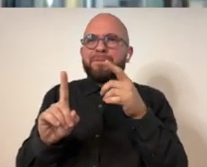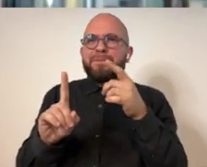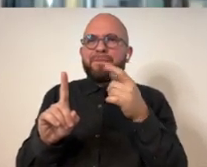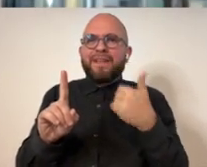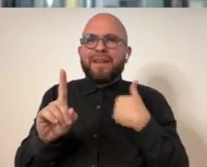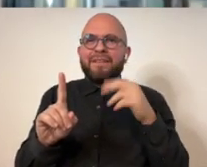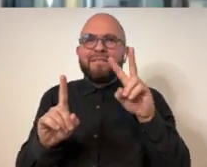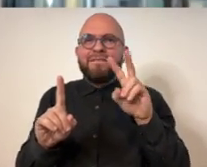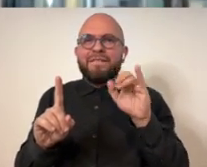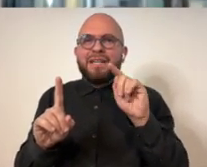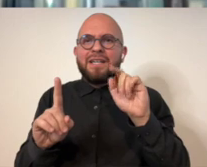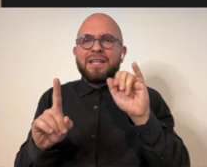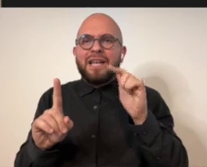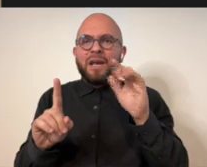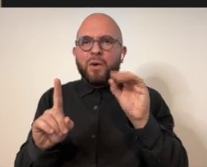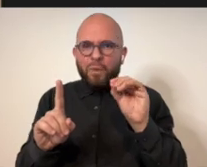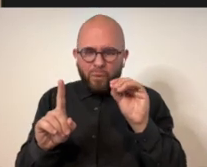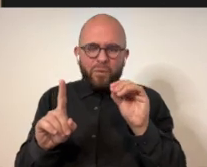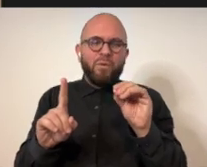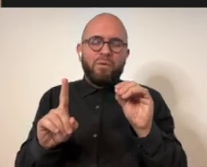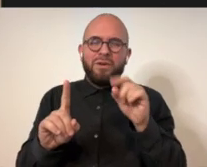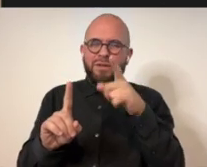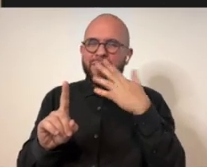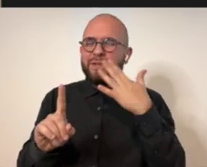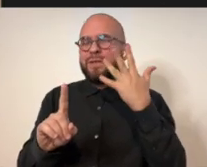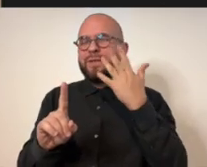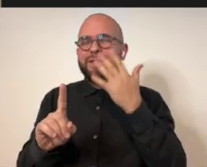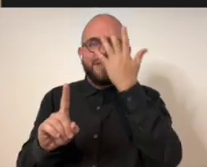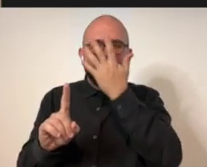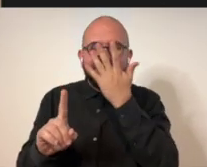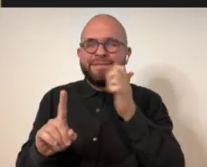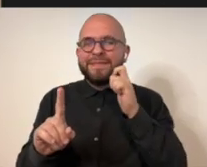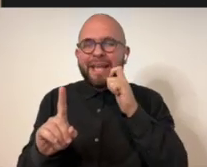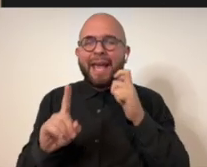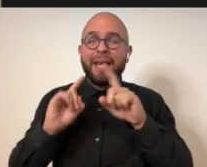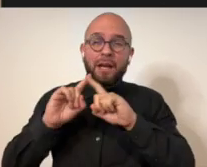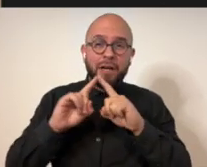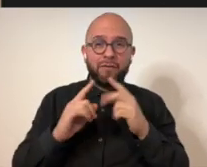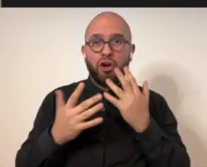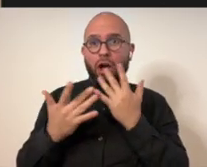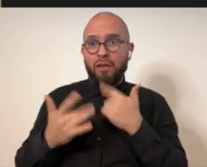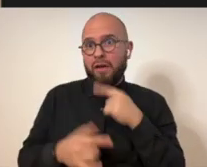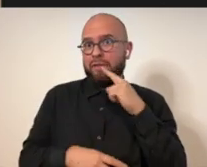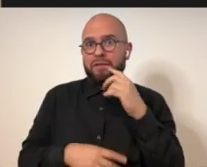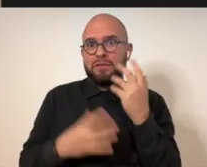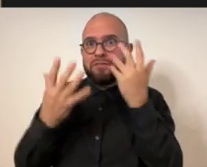your skin is different colors, which I think is beautiful.